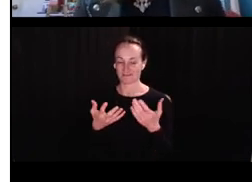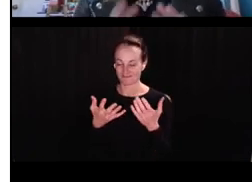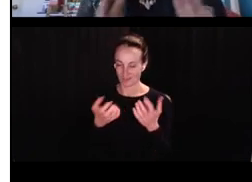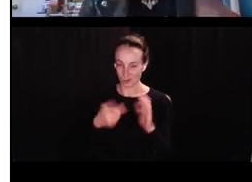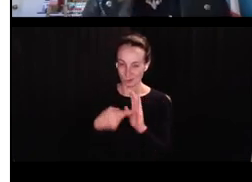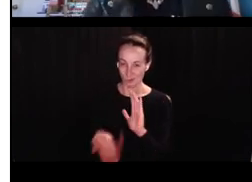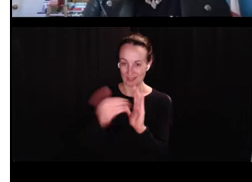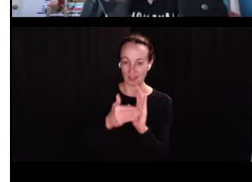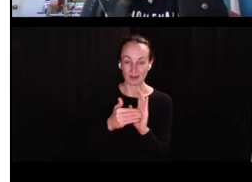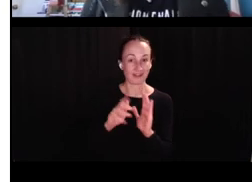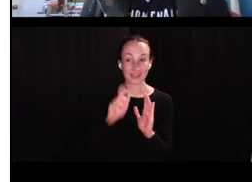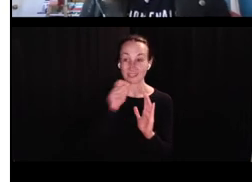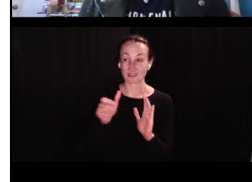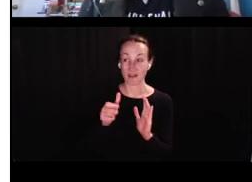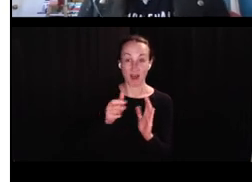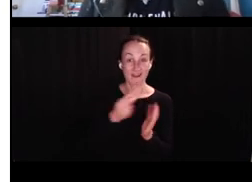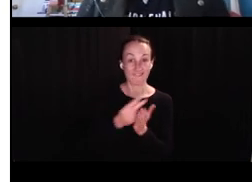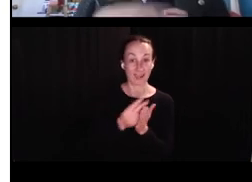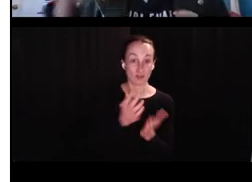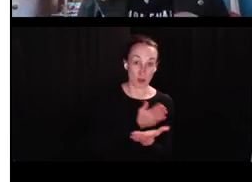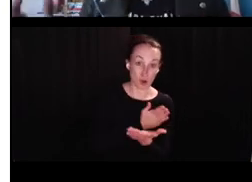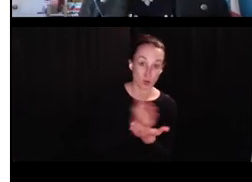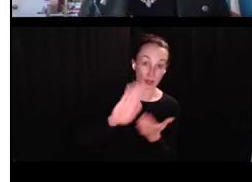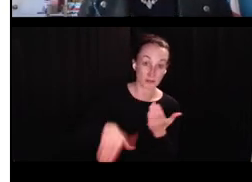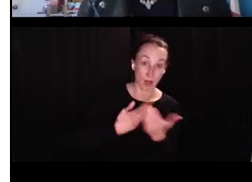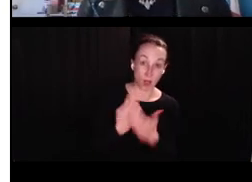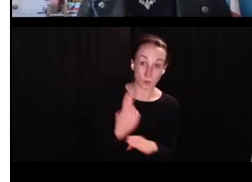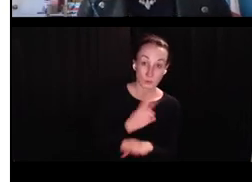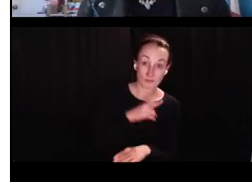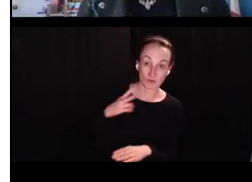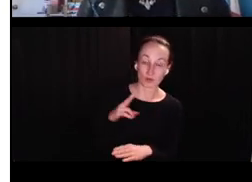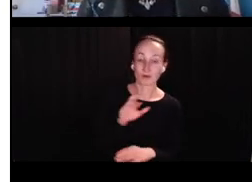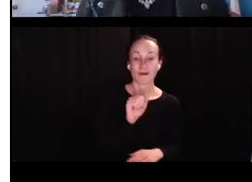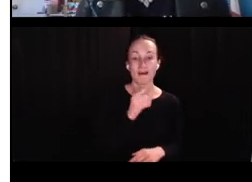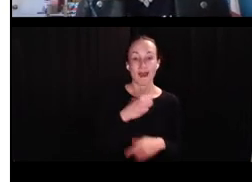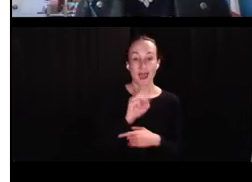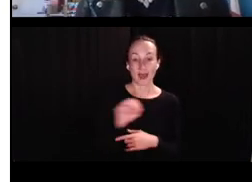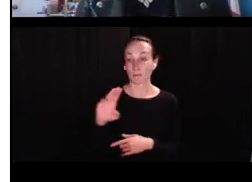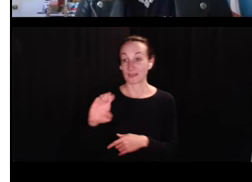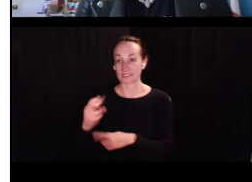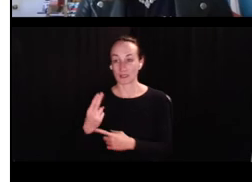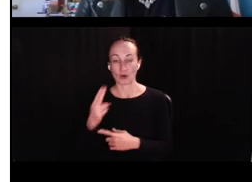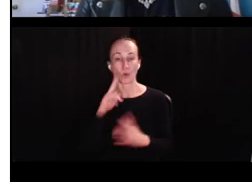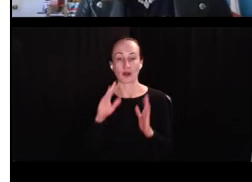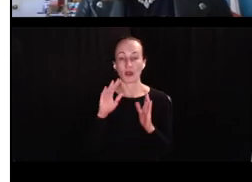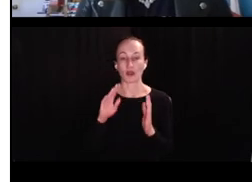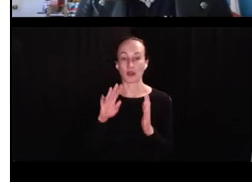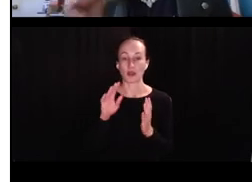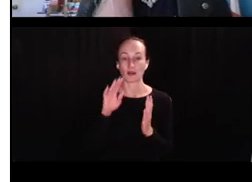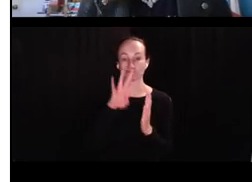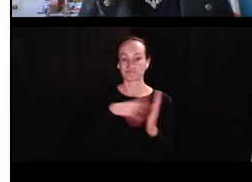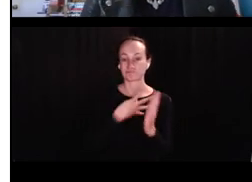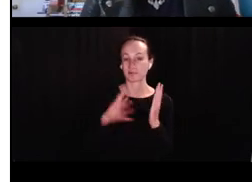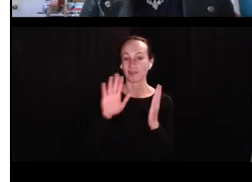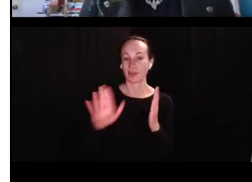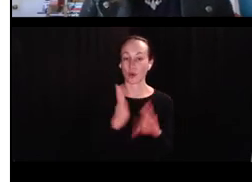but I just wanted to show this again as reiteration that there's not system-wide failure. Um, Adam and Sarah, when I